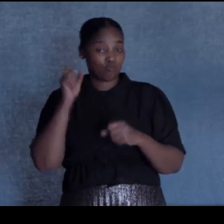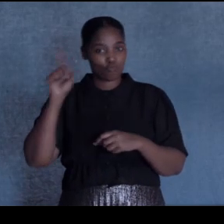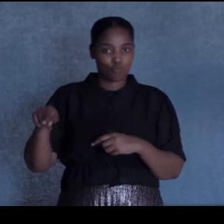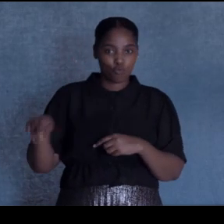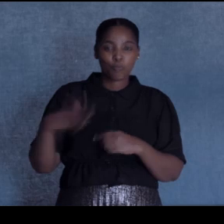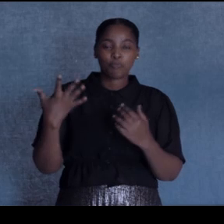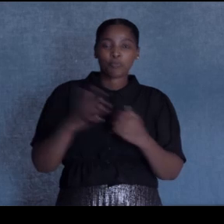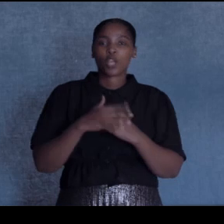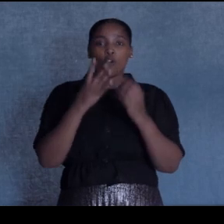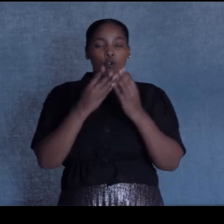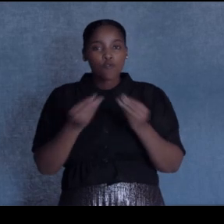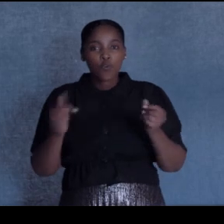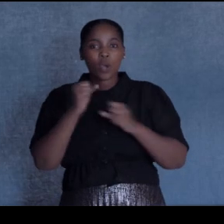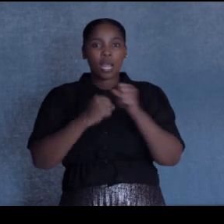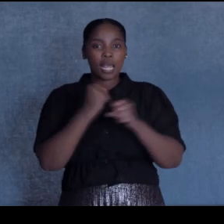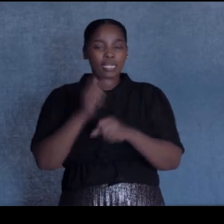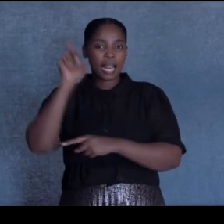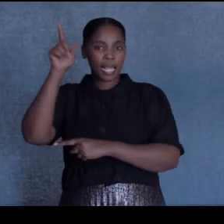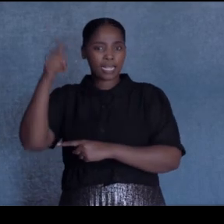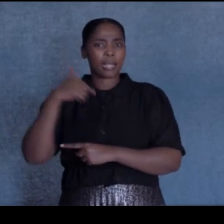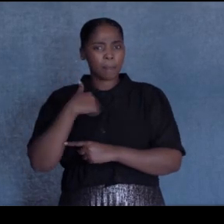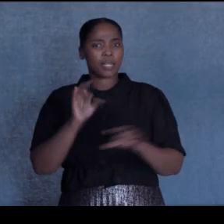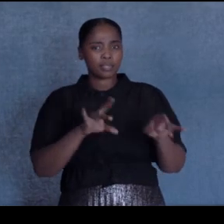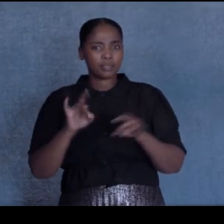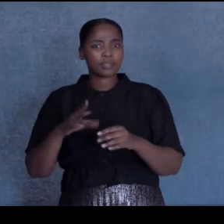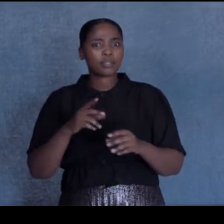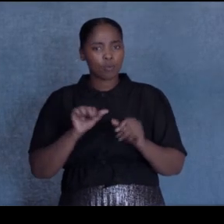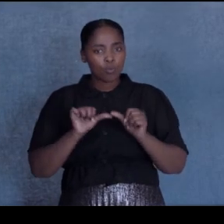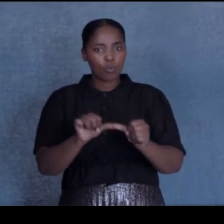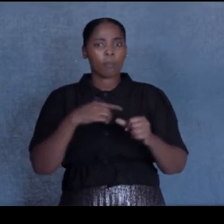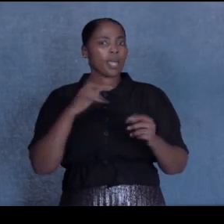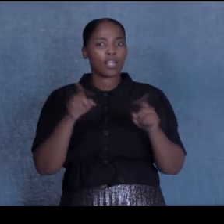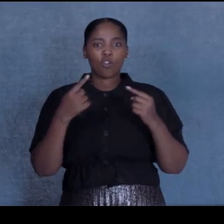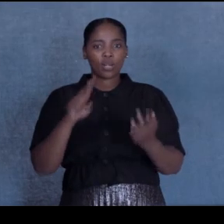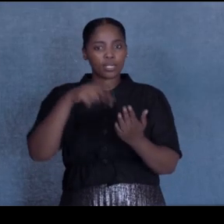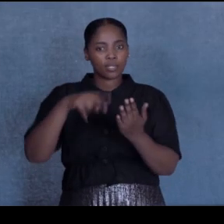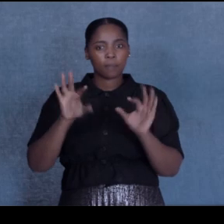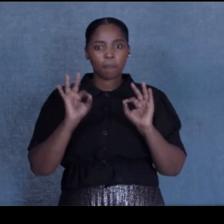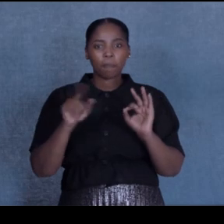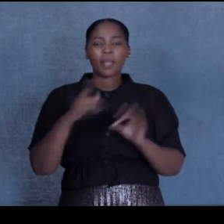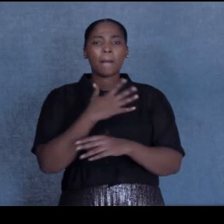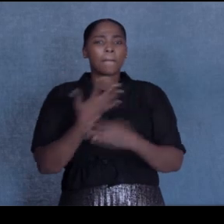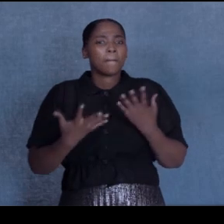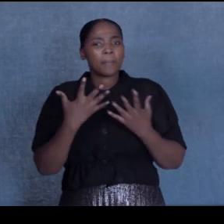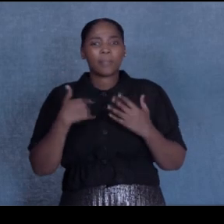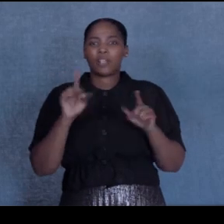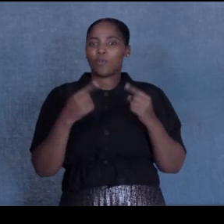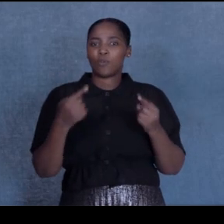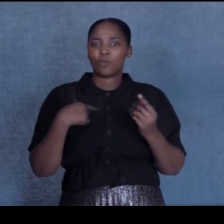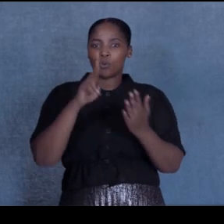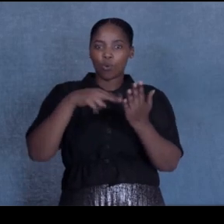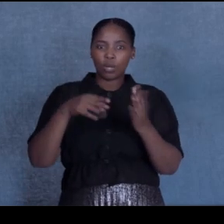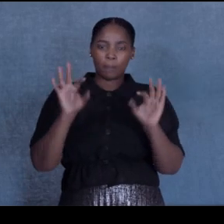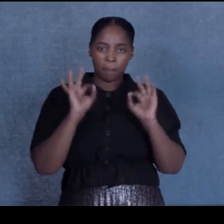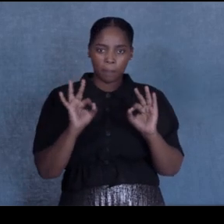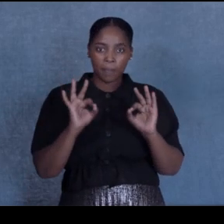later, I still struggle with dyslexia. I still can't read properly. Maybe I'll never be able to read fluently.